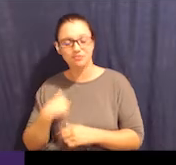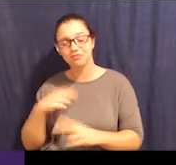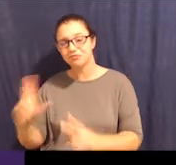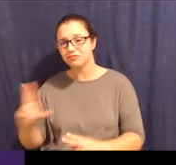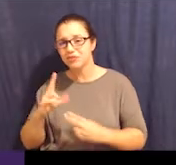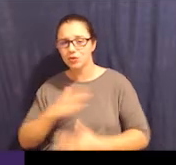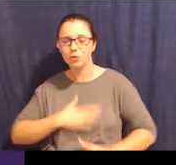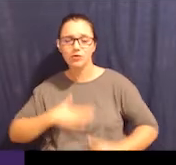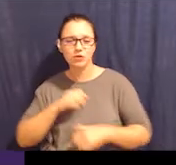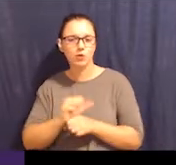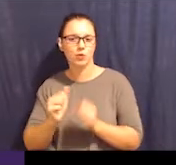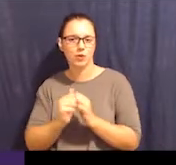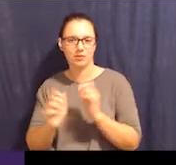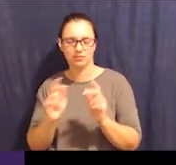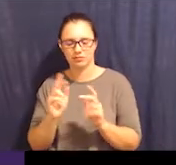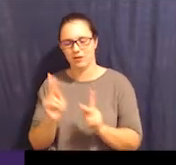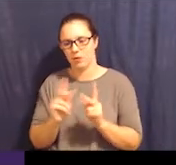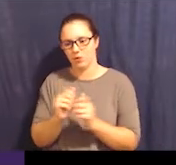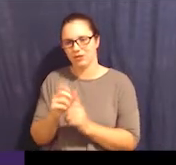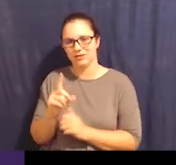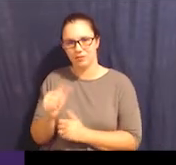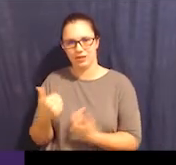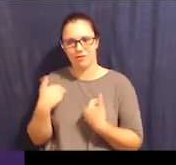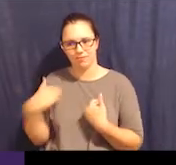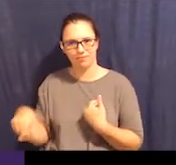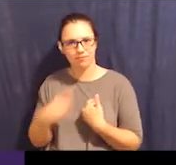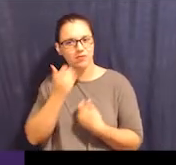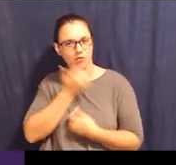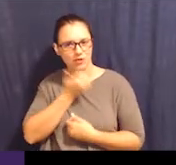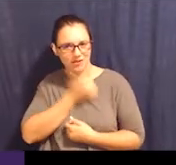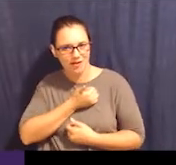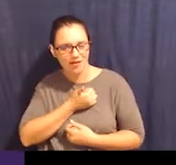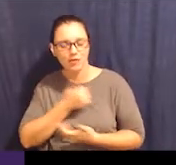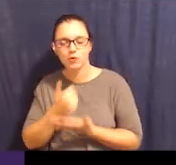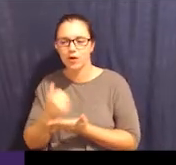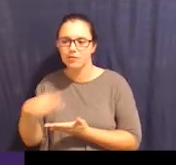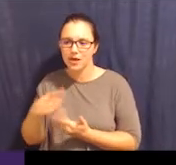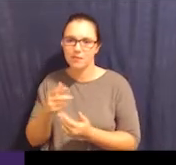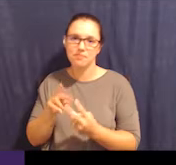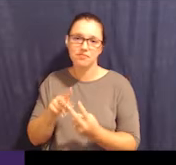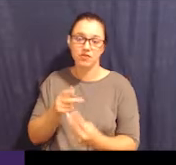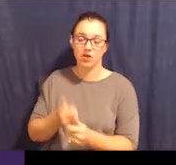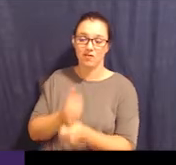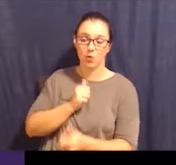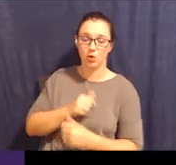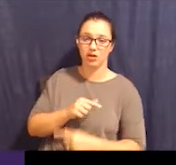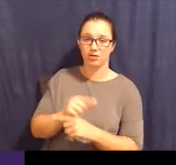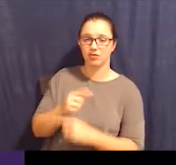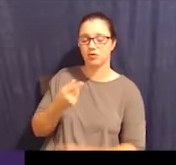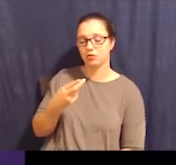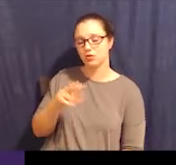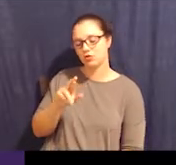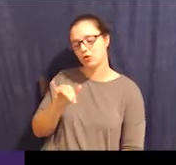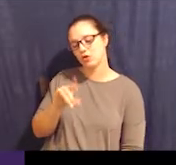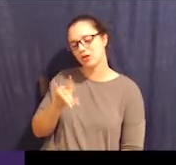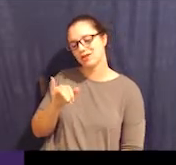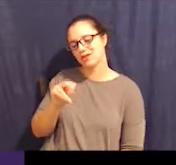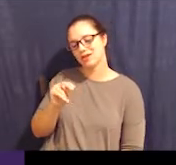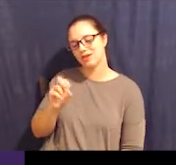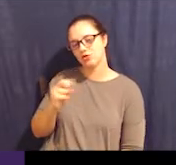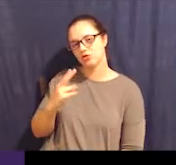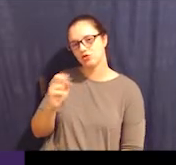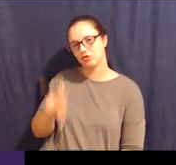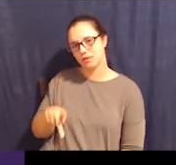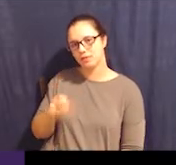have the honor and privilege of working with people with disabilities every day to help them either avoid a guardianship or get out of a